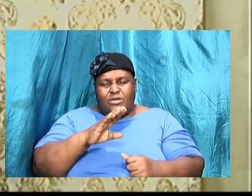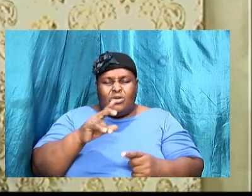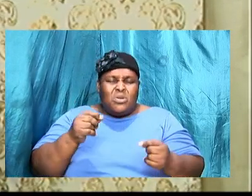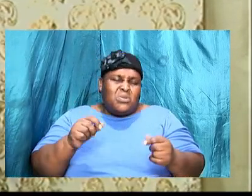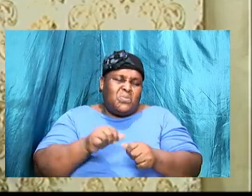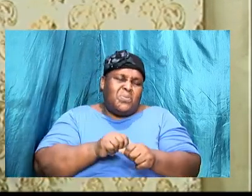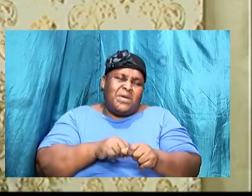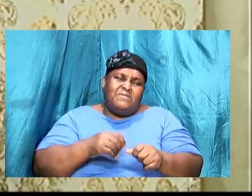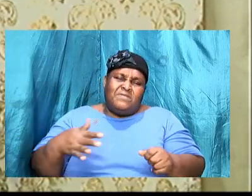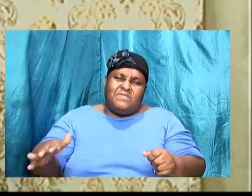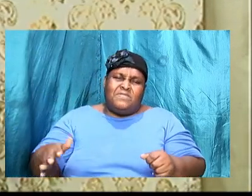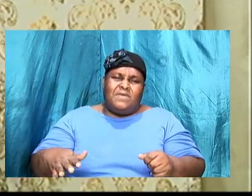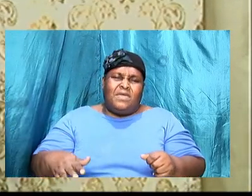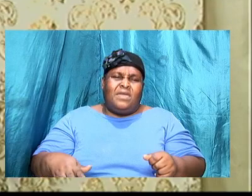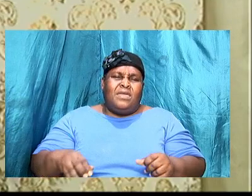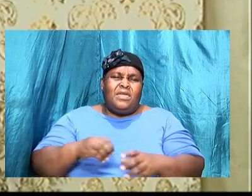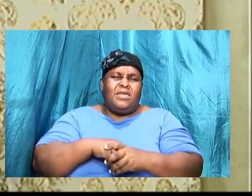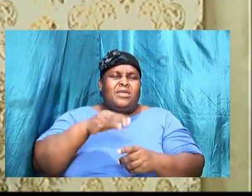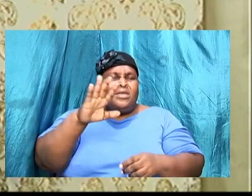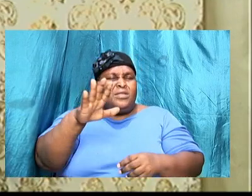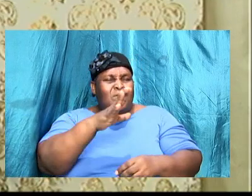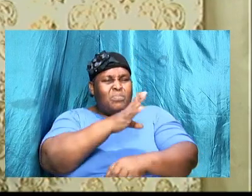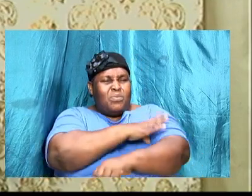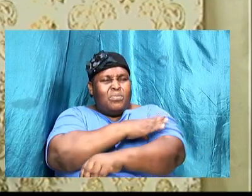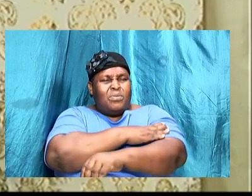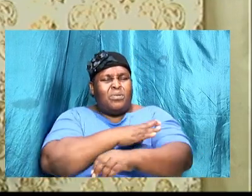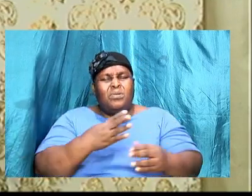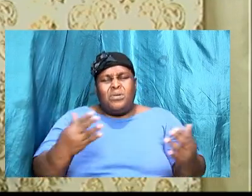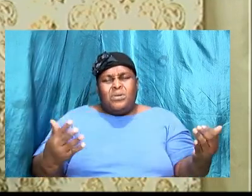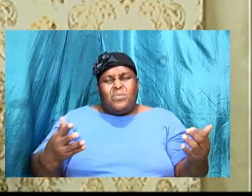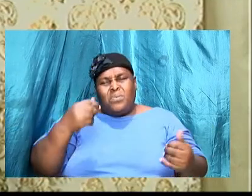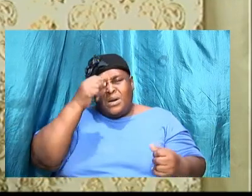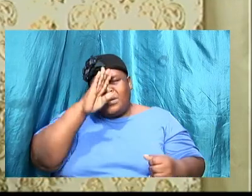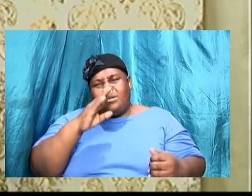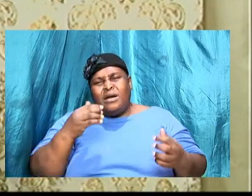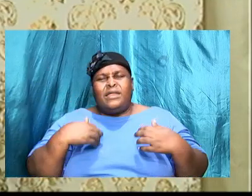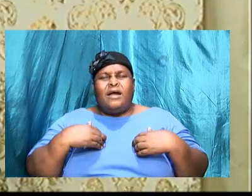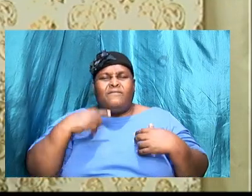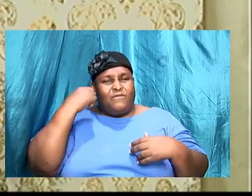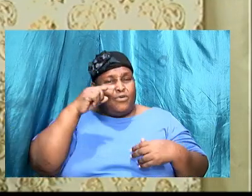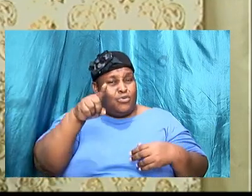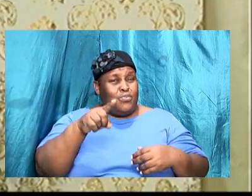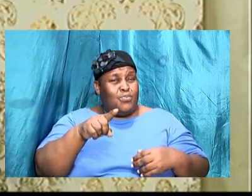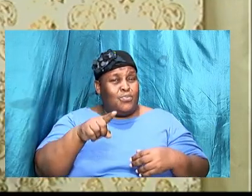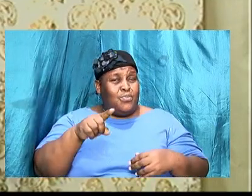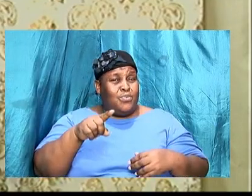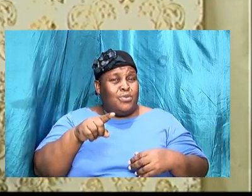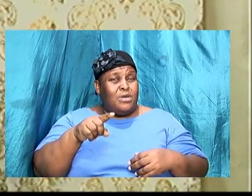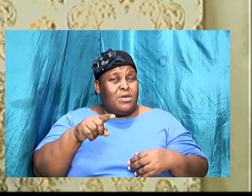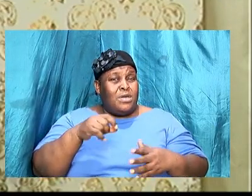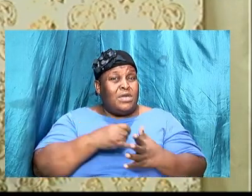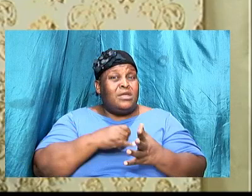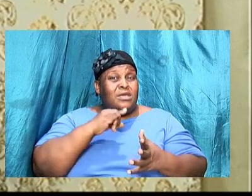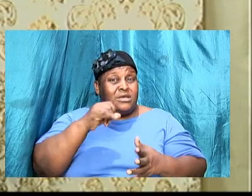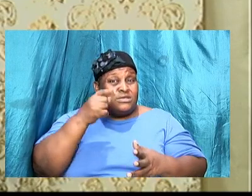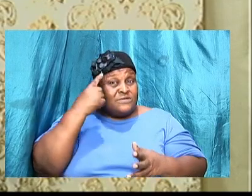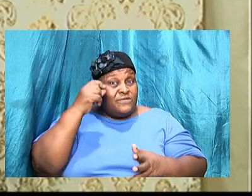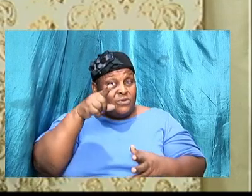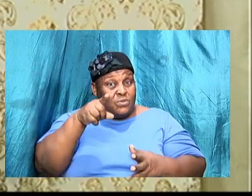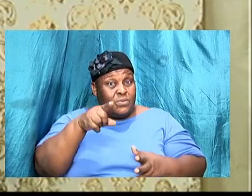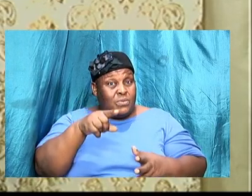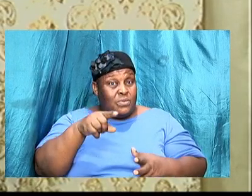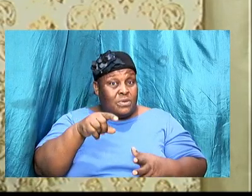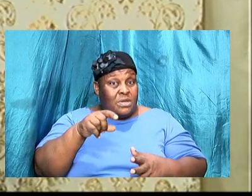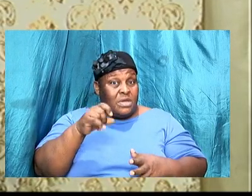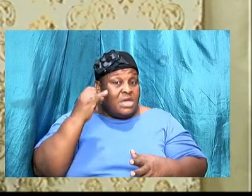what God has for you it is for you if it's not God will for you to get that house even though it's within your range